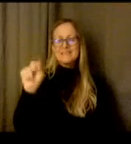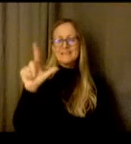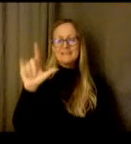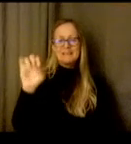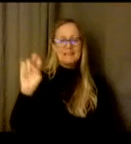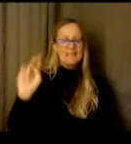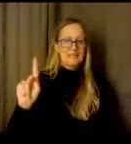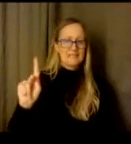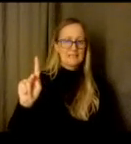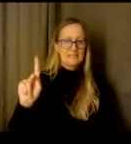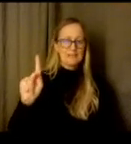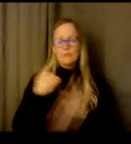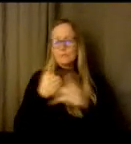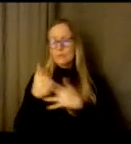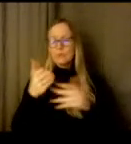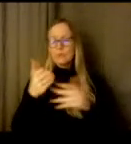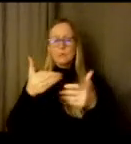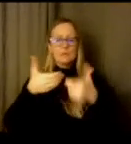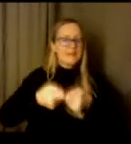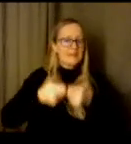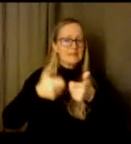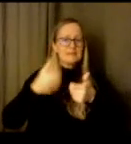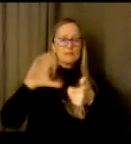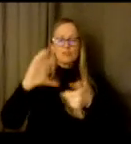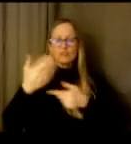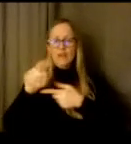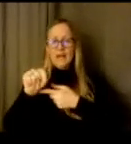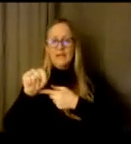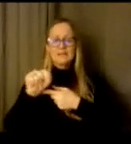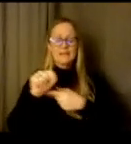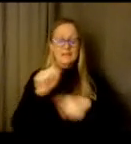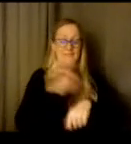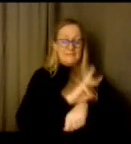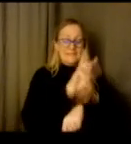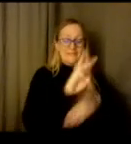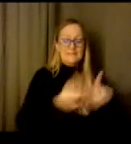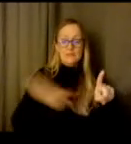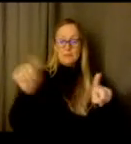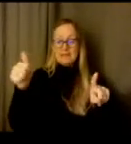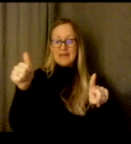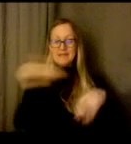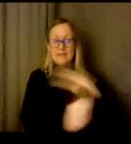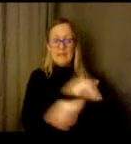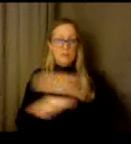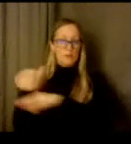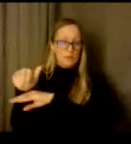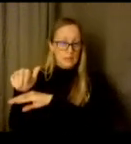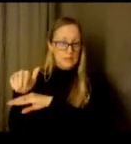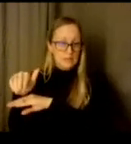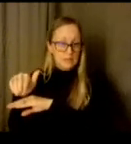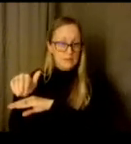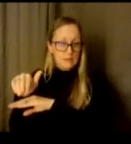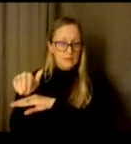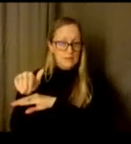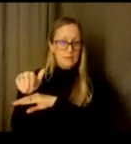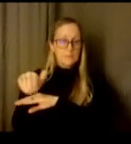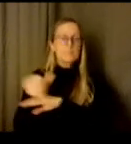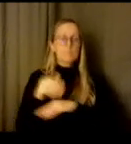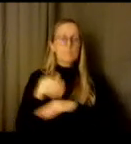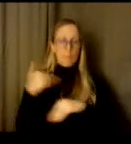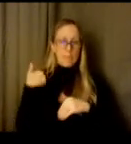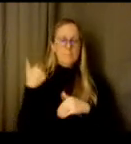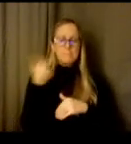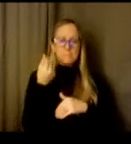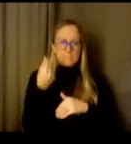through phone um 6 p.m to 10 p.m every night um that's just we have the infrastructure to really